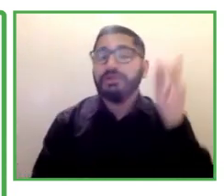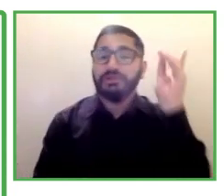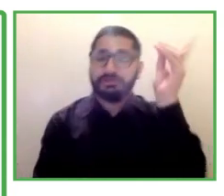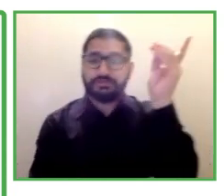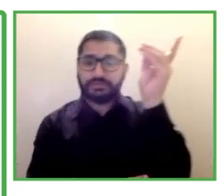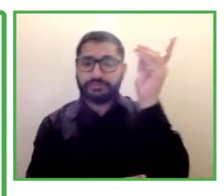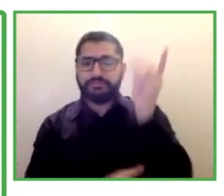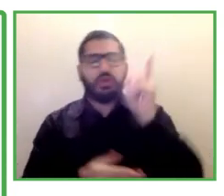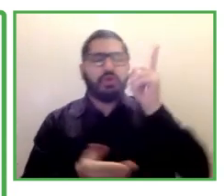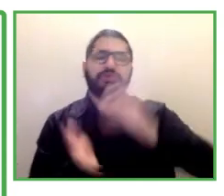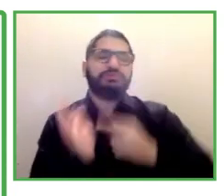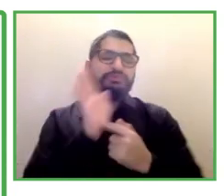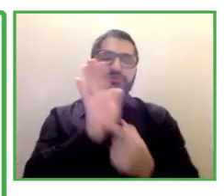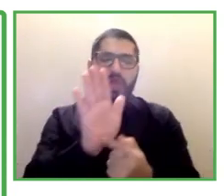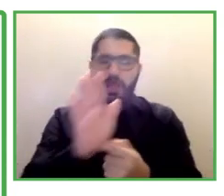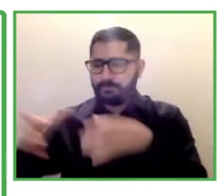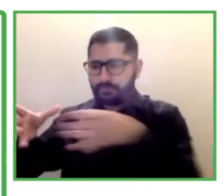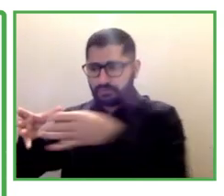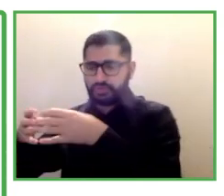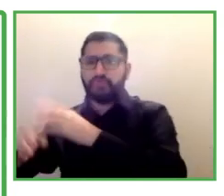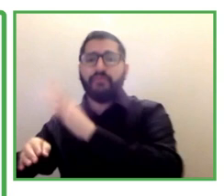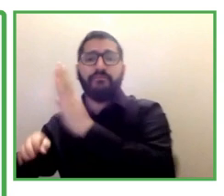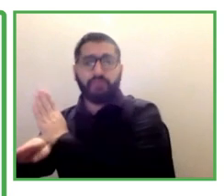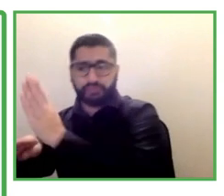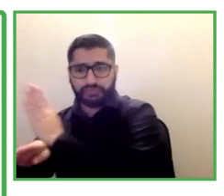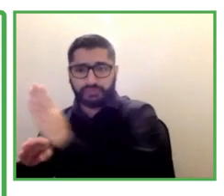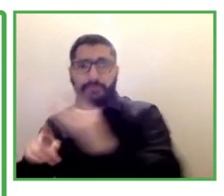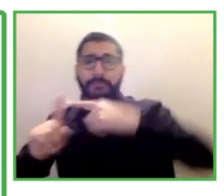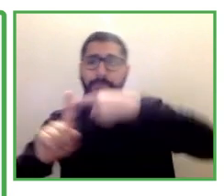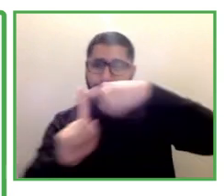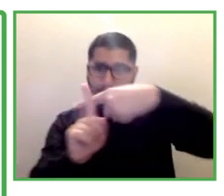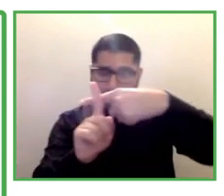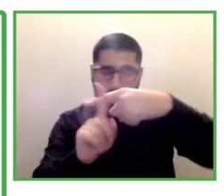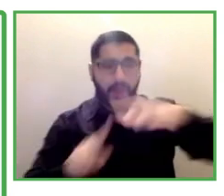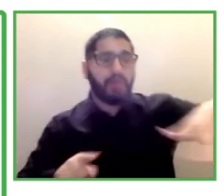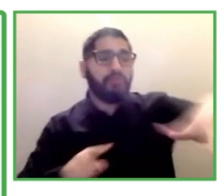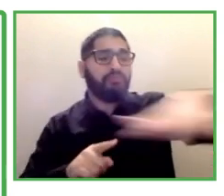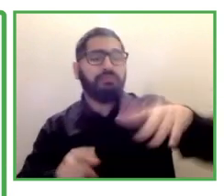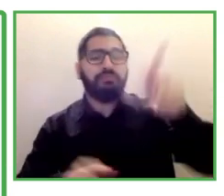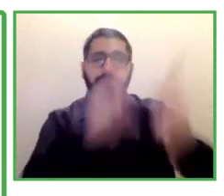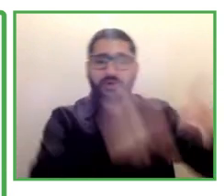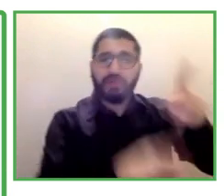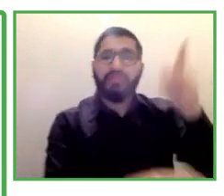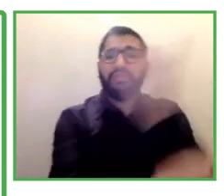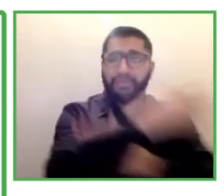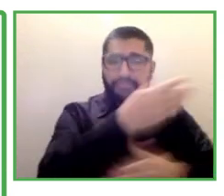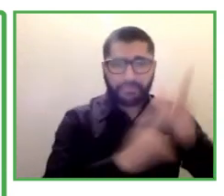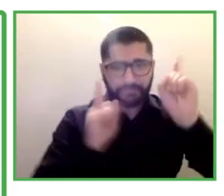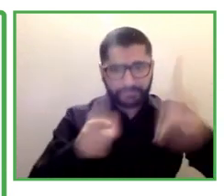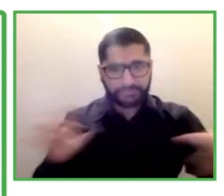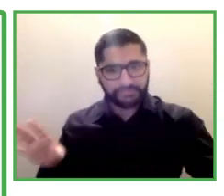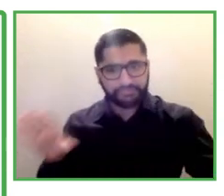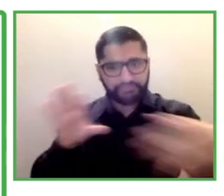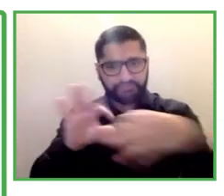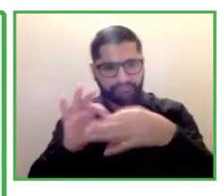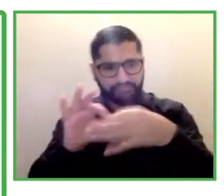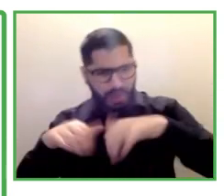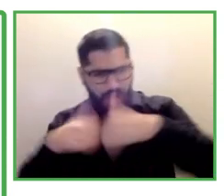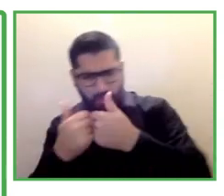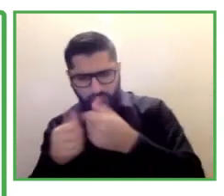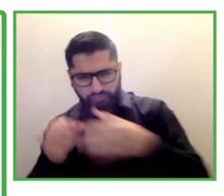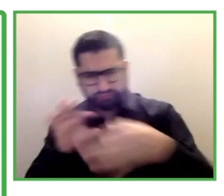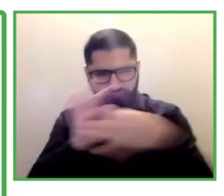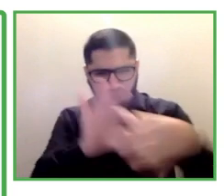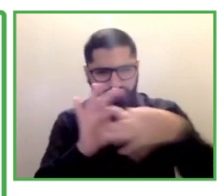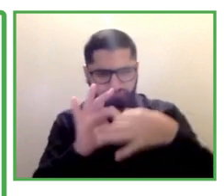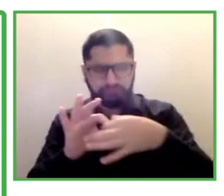this equation is that many people with disabilities that for many years did not think they are part